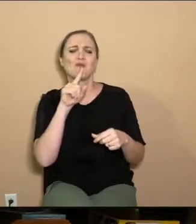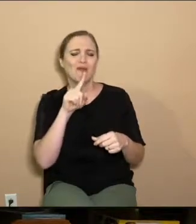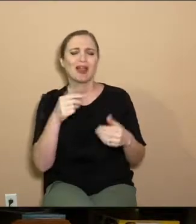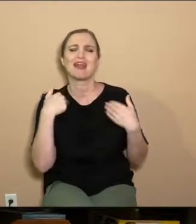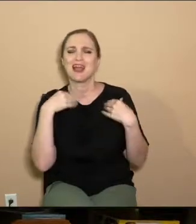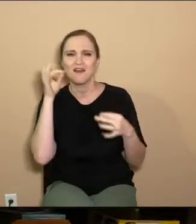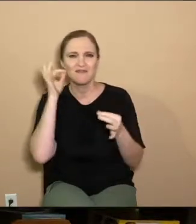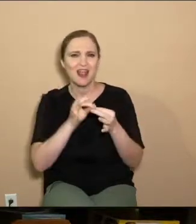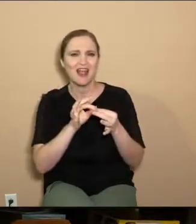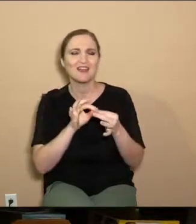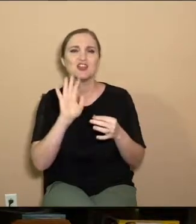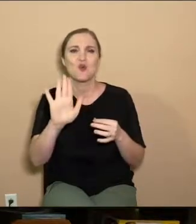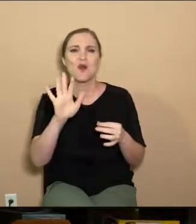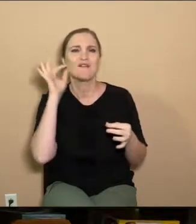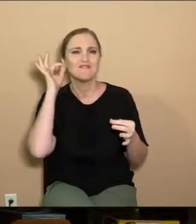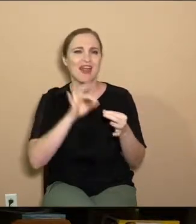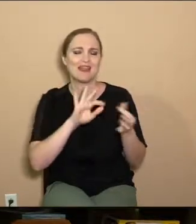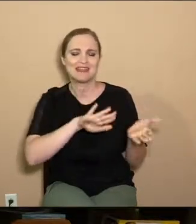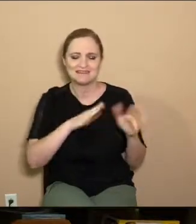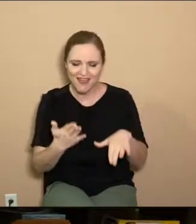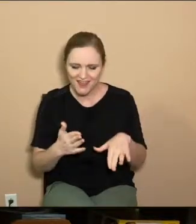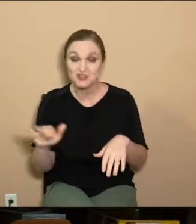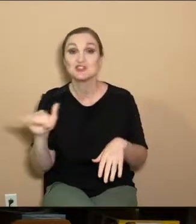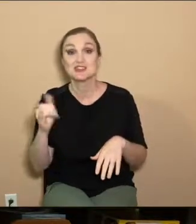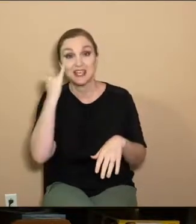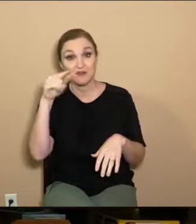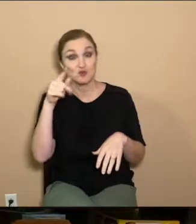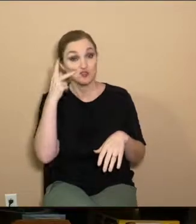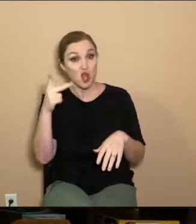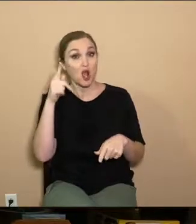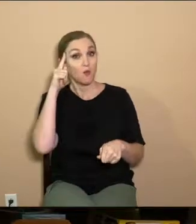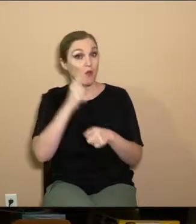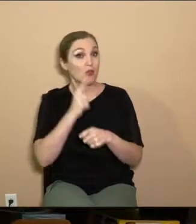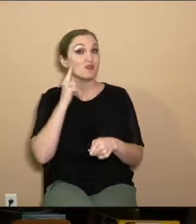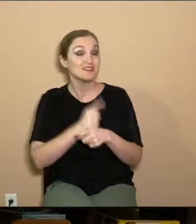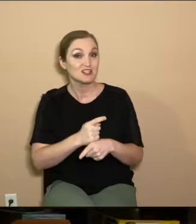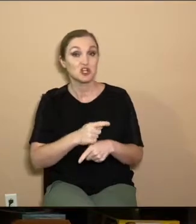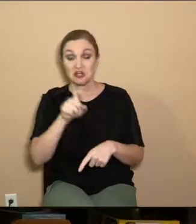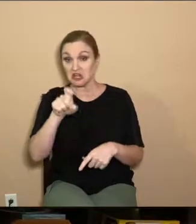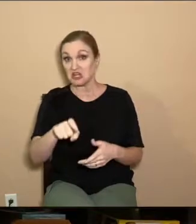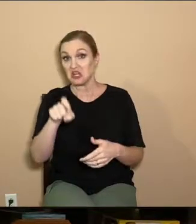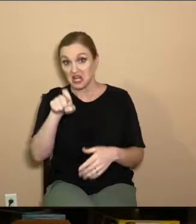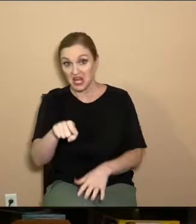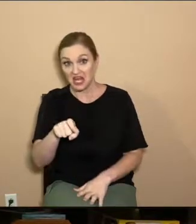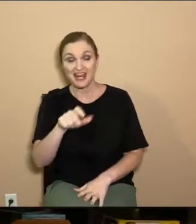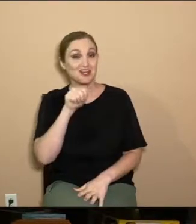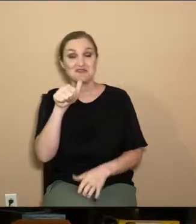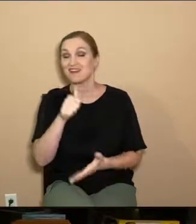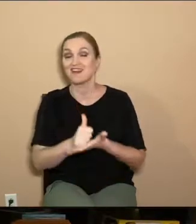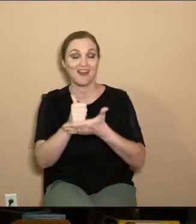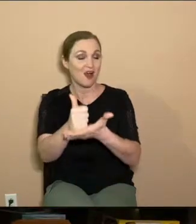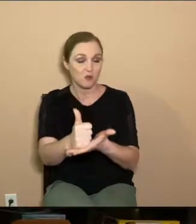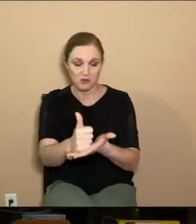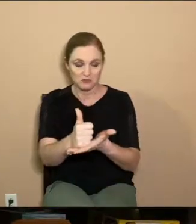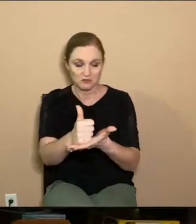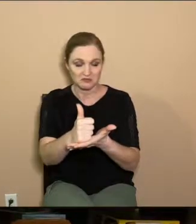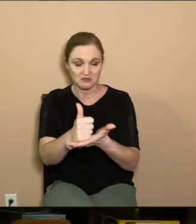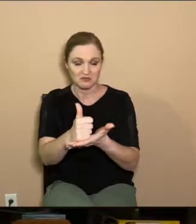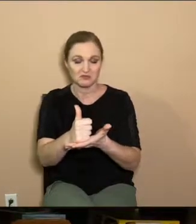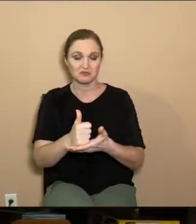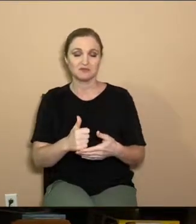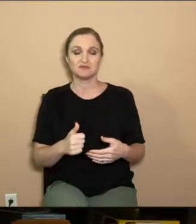faith. Your faith is dead. Just like if you saw a brother or sister who was in need and you didn't do anything about it.